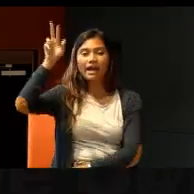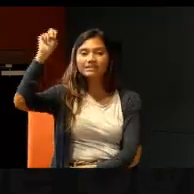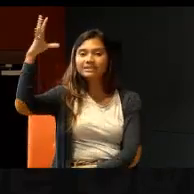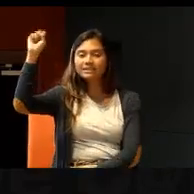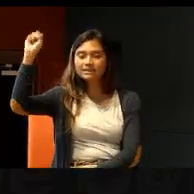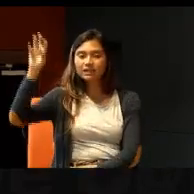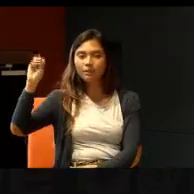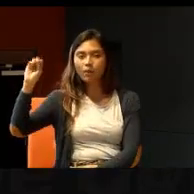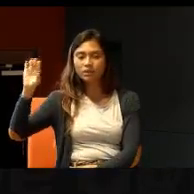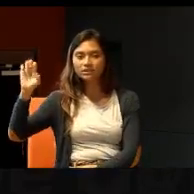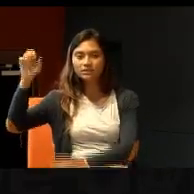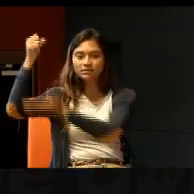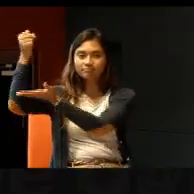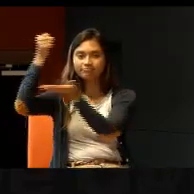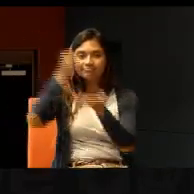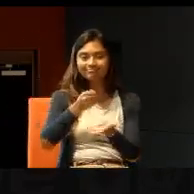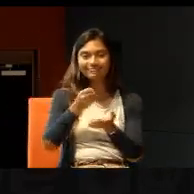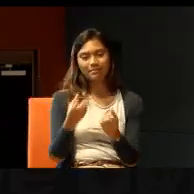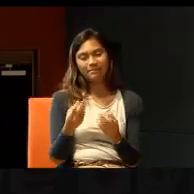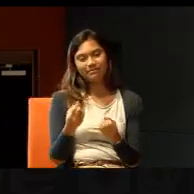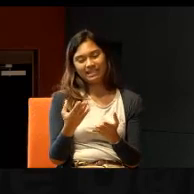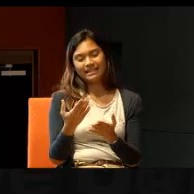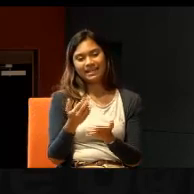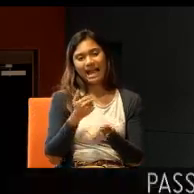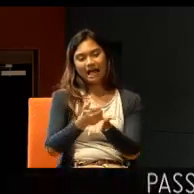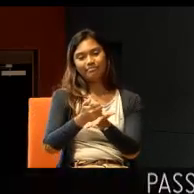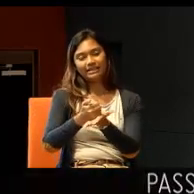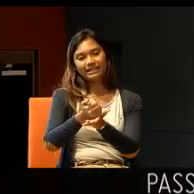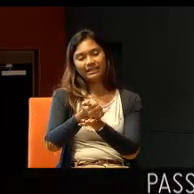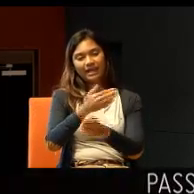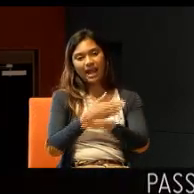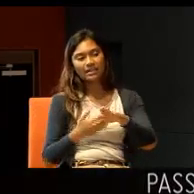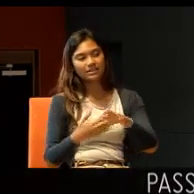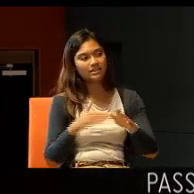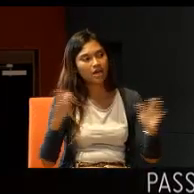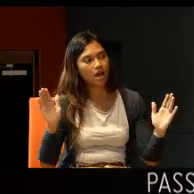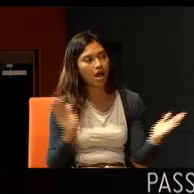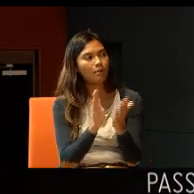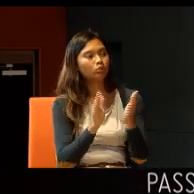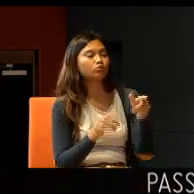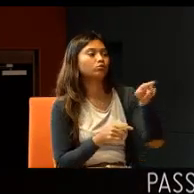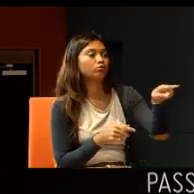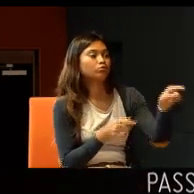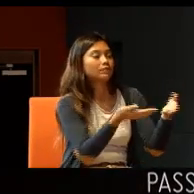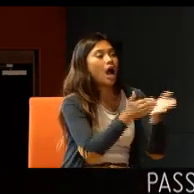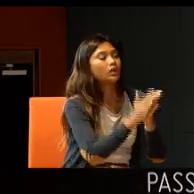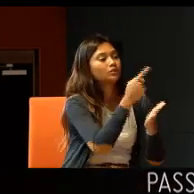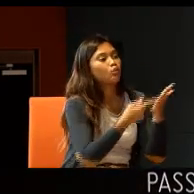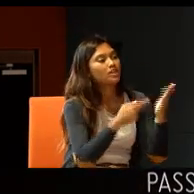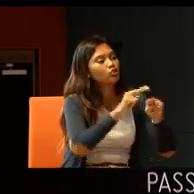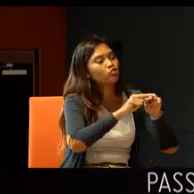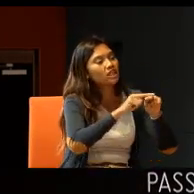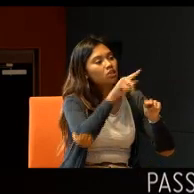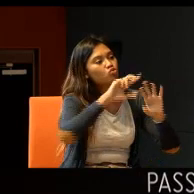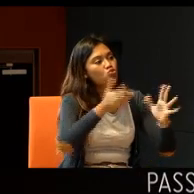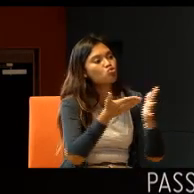-half, the many helping hands approach. Right. So, Sorry, and what sort of training, did you undergo, before you could be